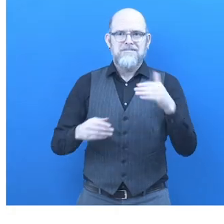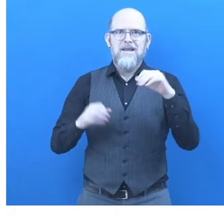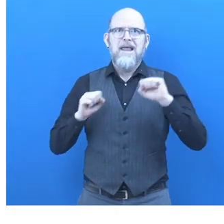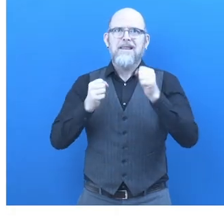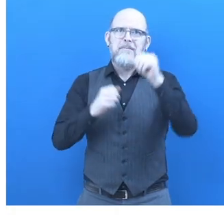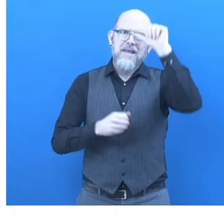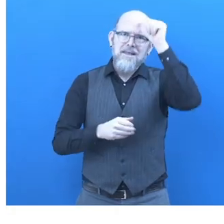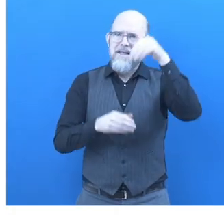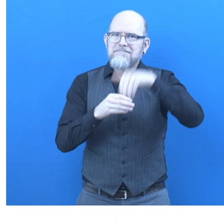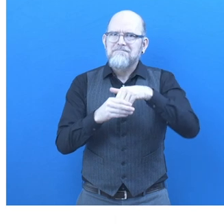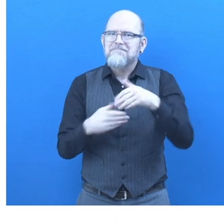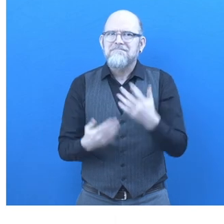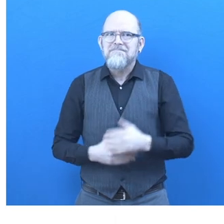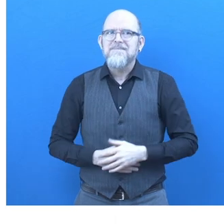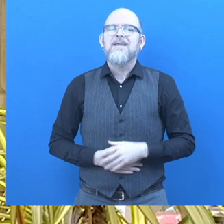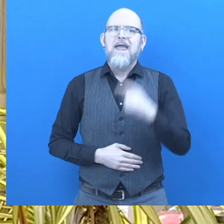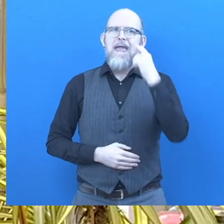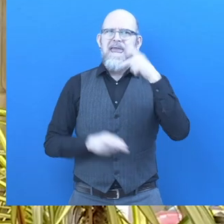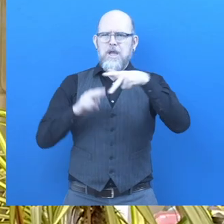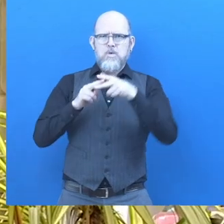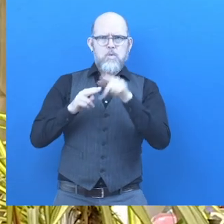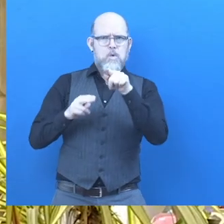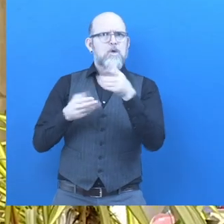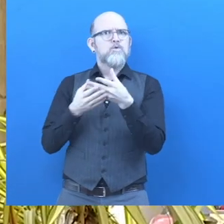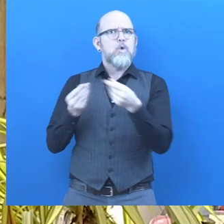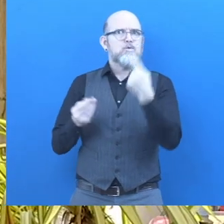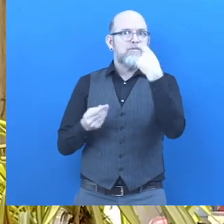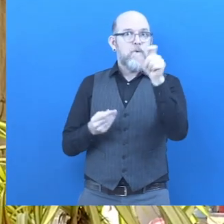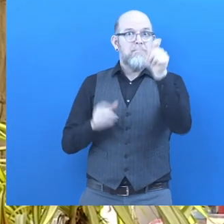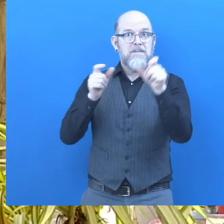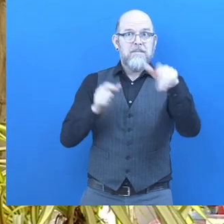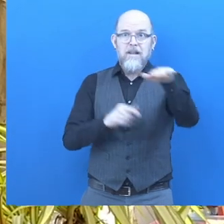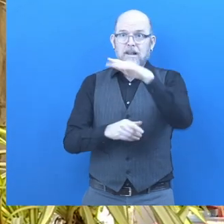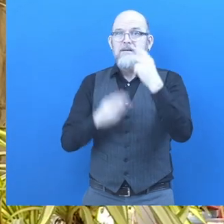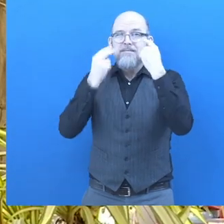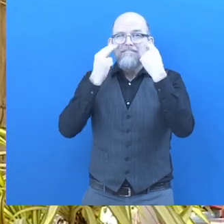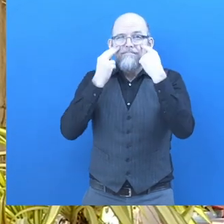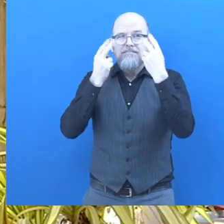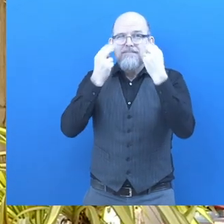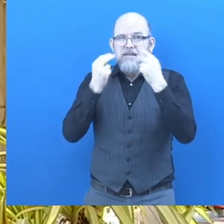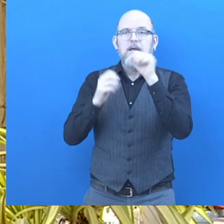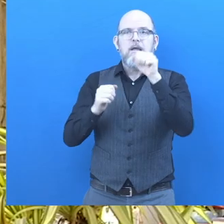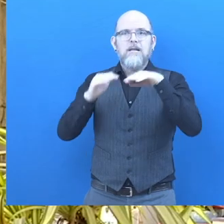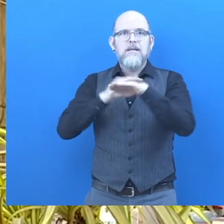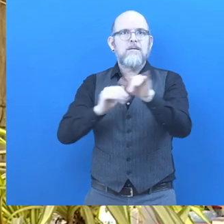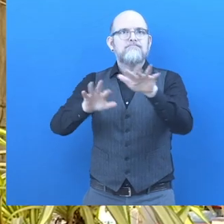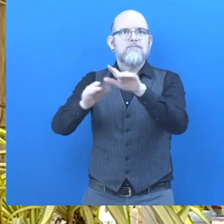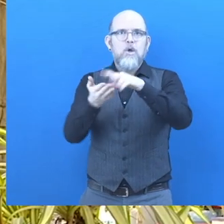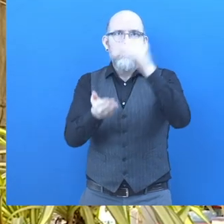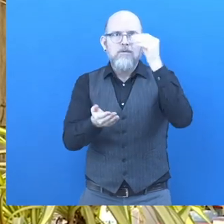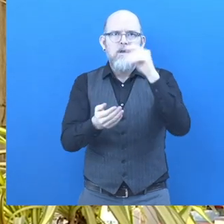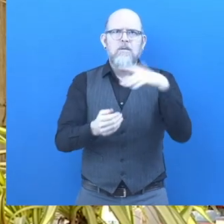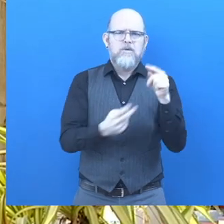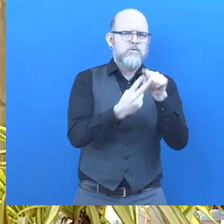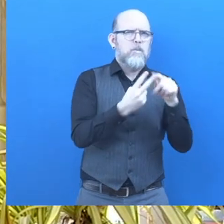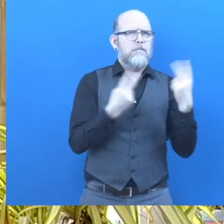What is iTool about? iTool is a solution for visually impaired to learn computers. And there are two key essential elements of our